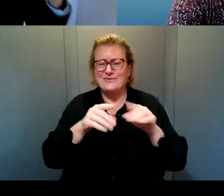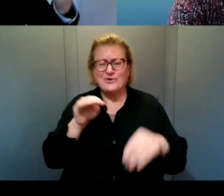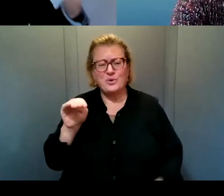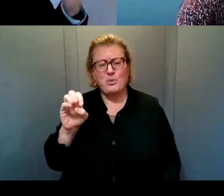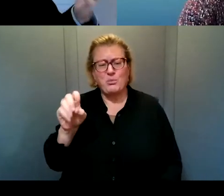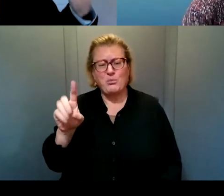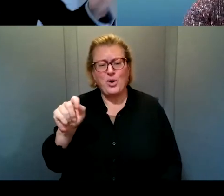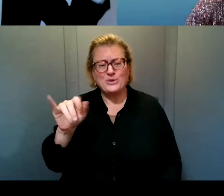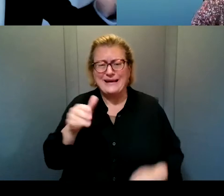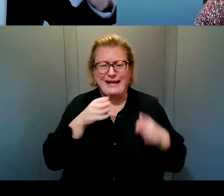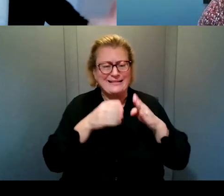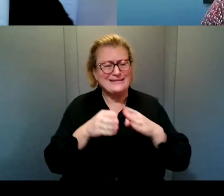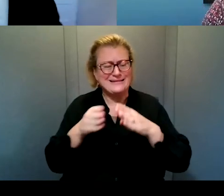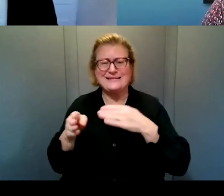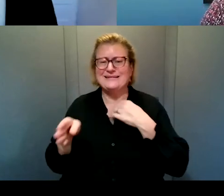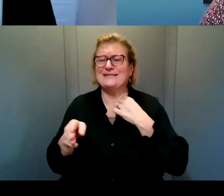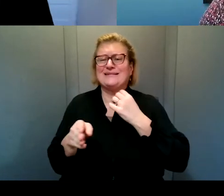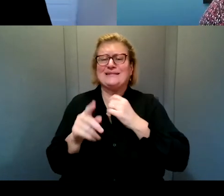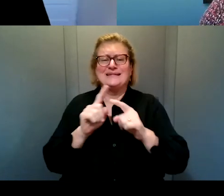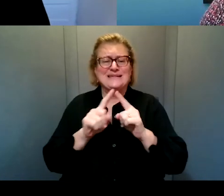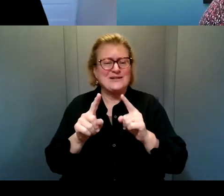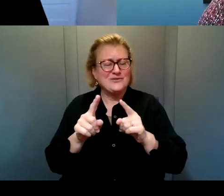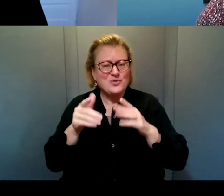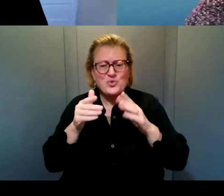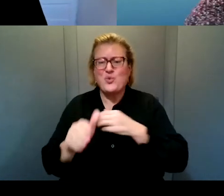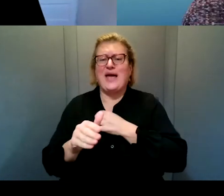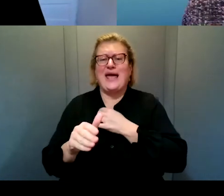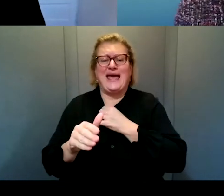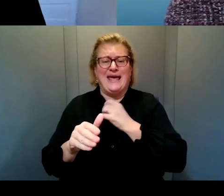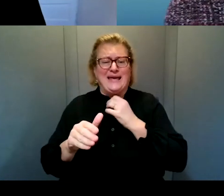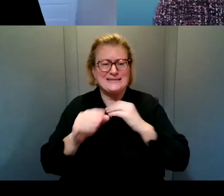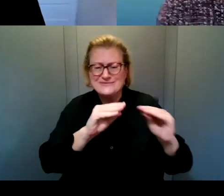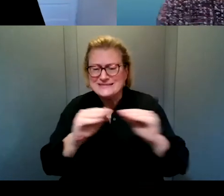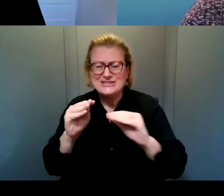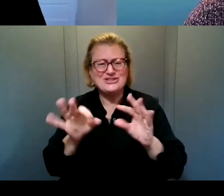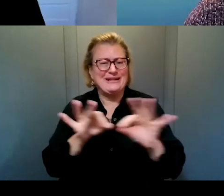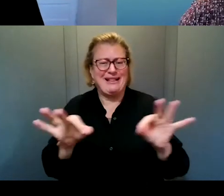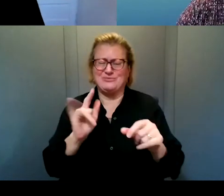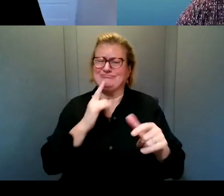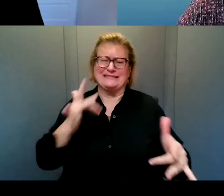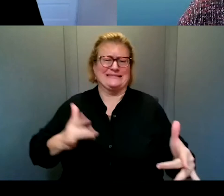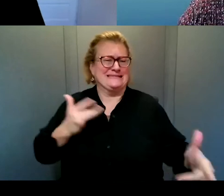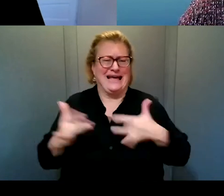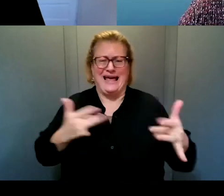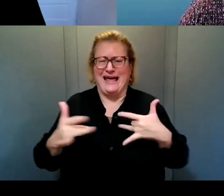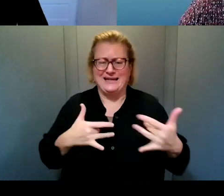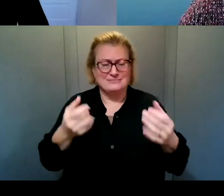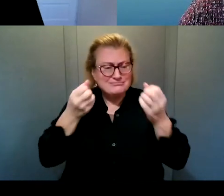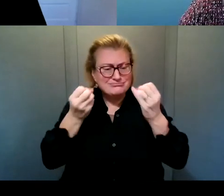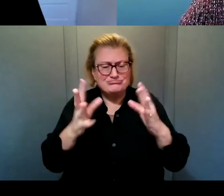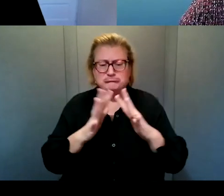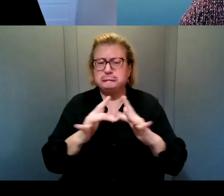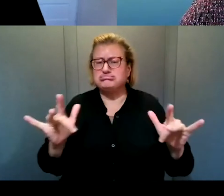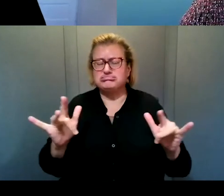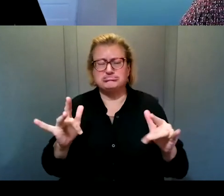different ways of delivering that, that language. It's just, it's exciting, know, you can do so many different things. Um,